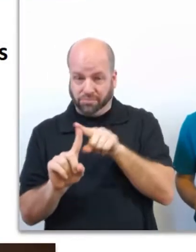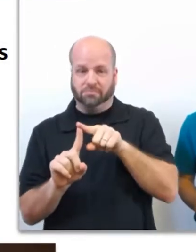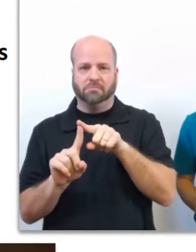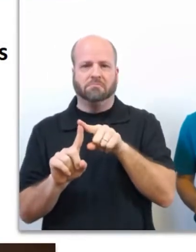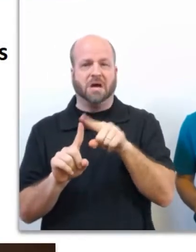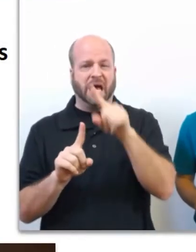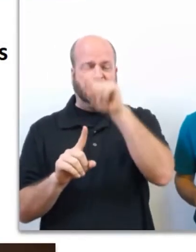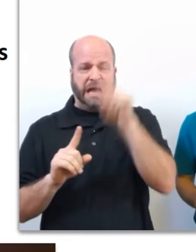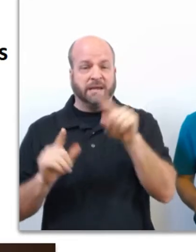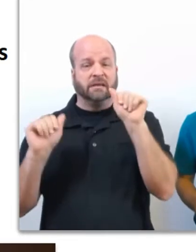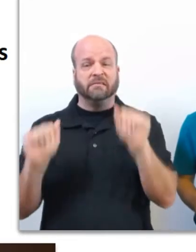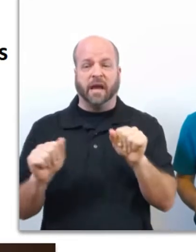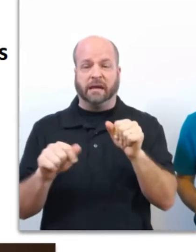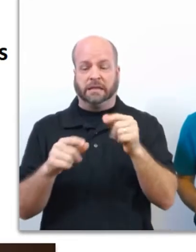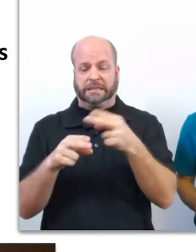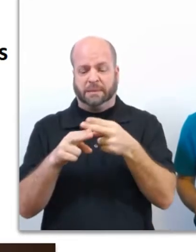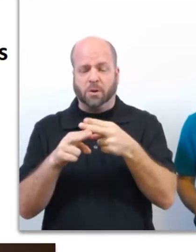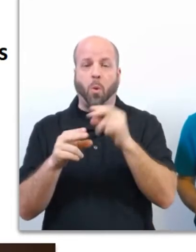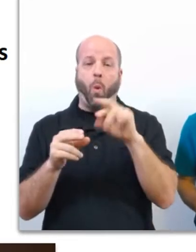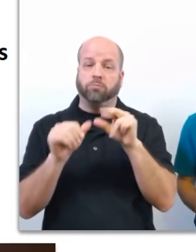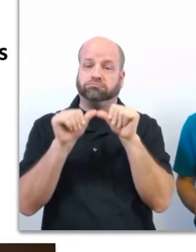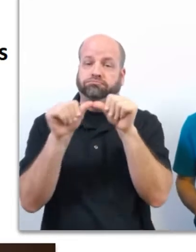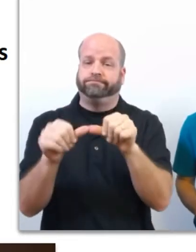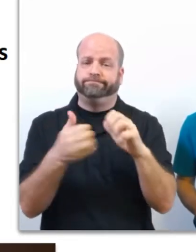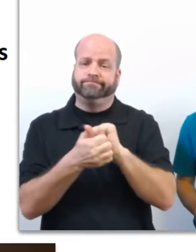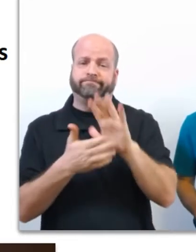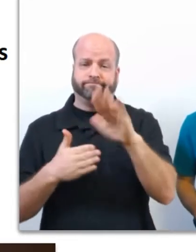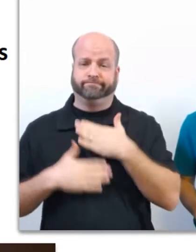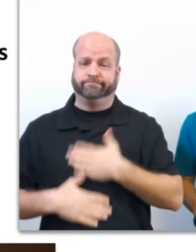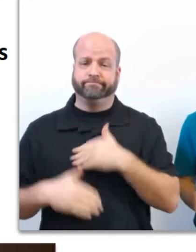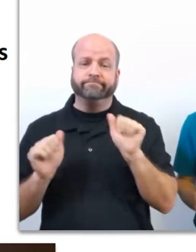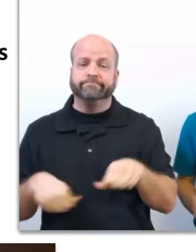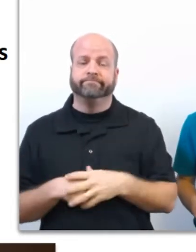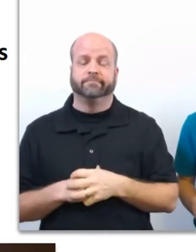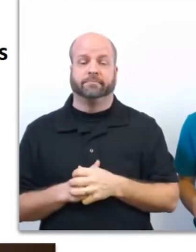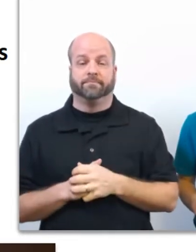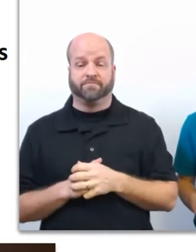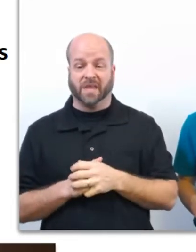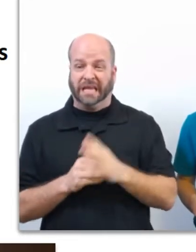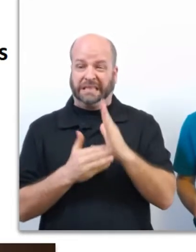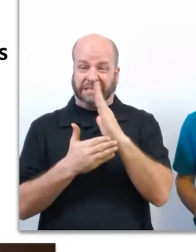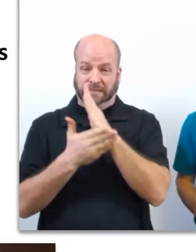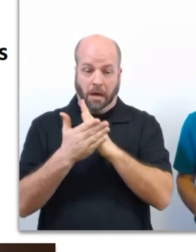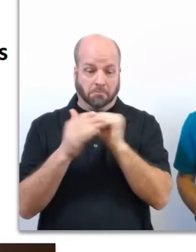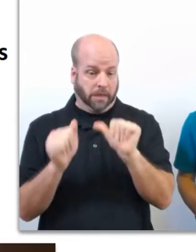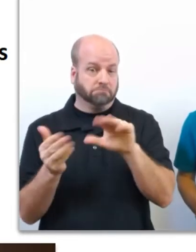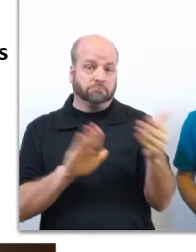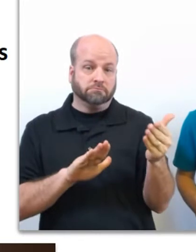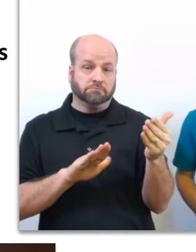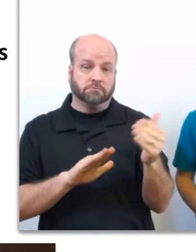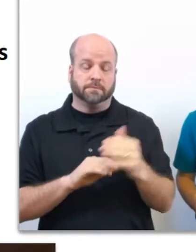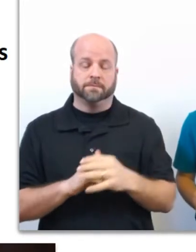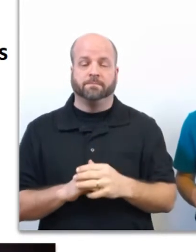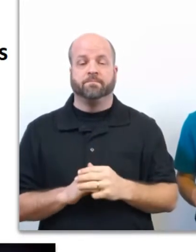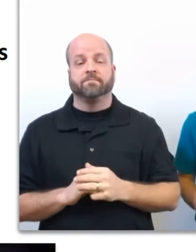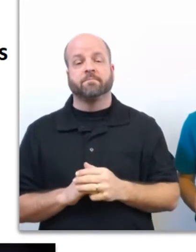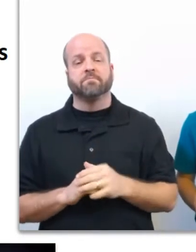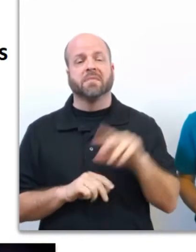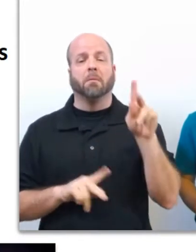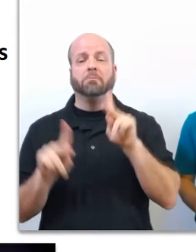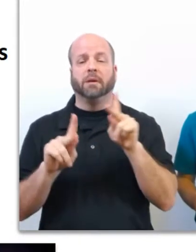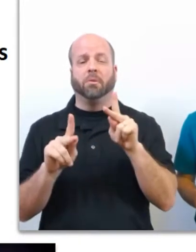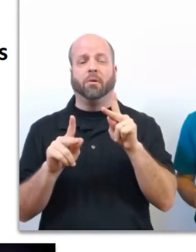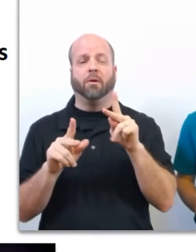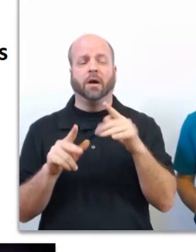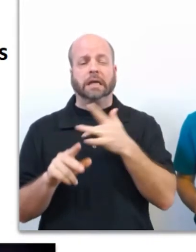temporarily or permanently damage your body in several ways. In some cases, it can be fatal. People are commonly